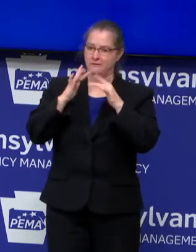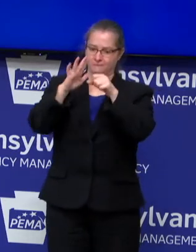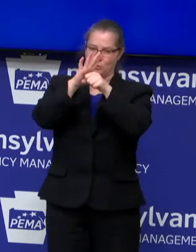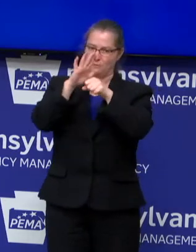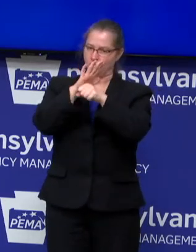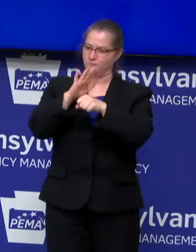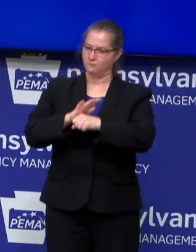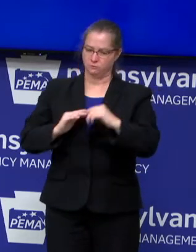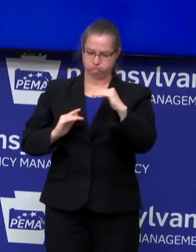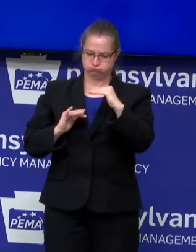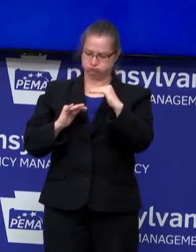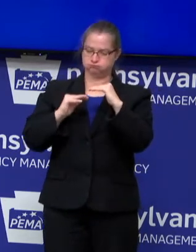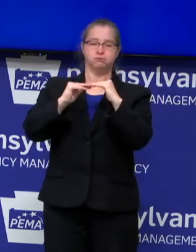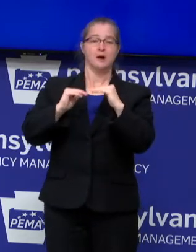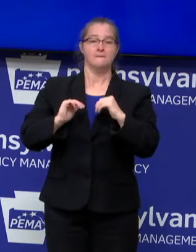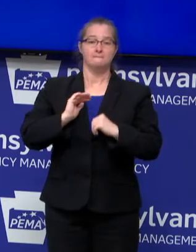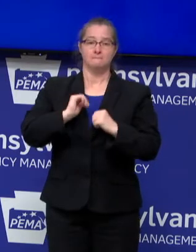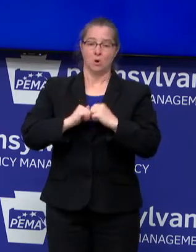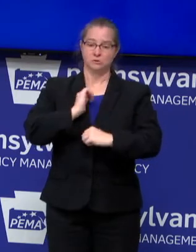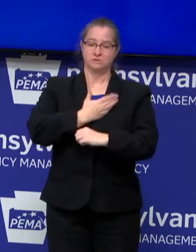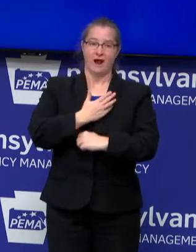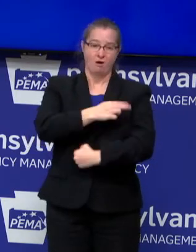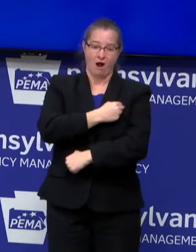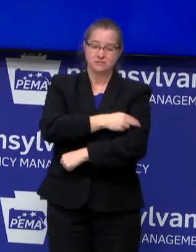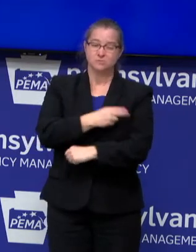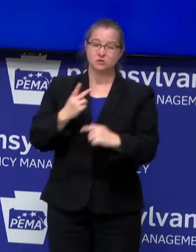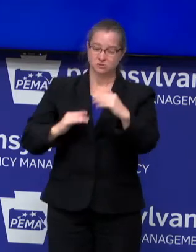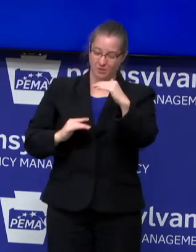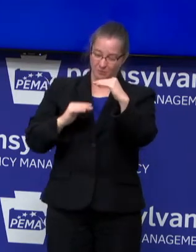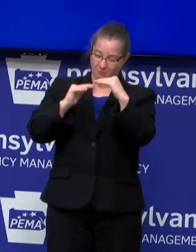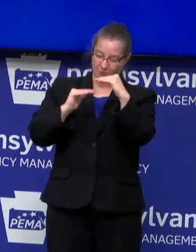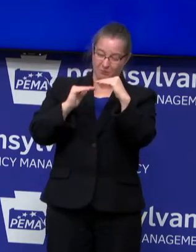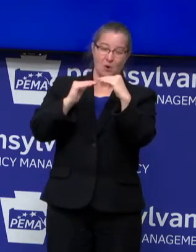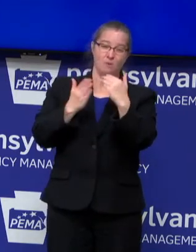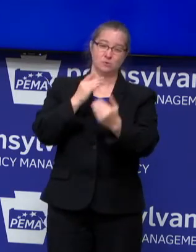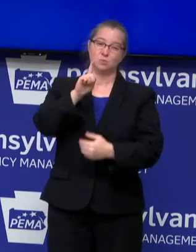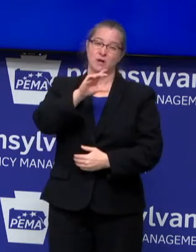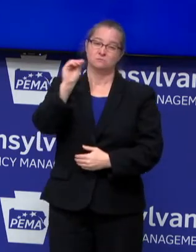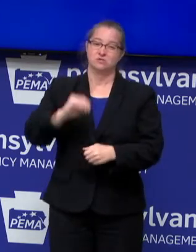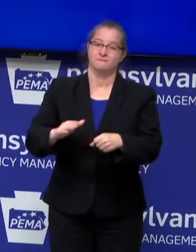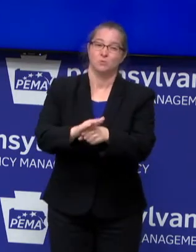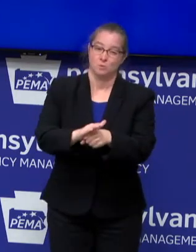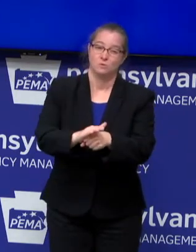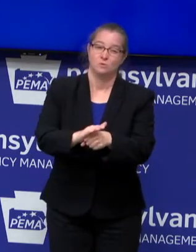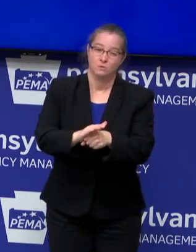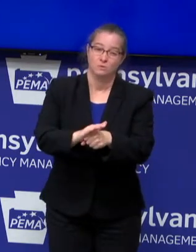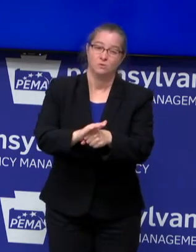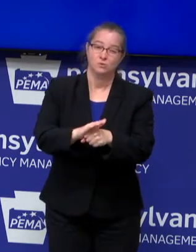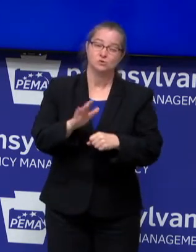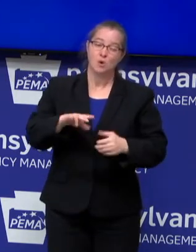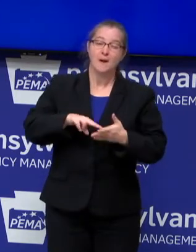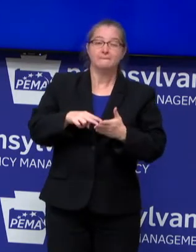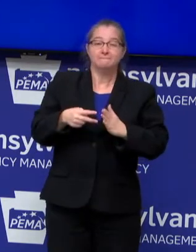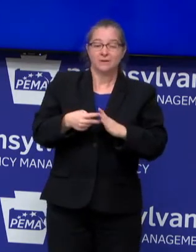of our campuses, we're operating pretty close to 100 percent of capacity at this point, which makes it very difficult and